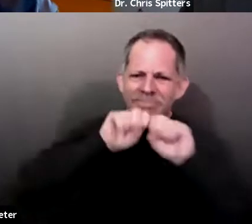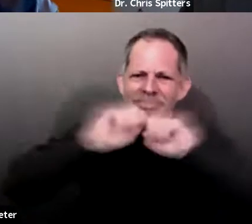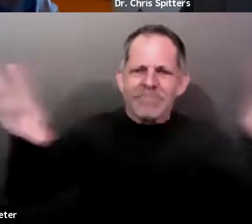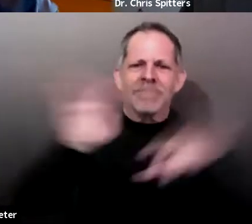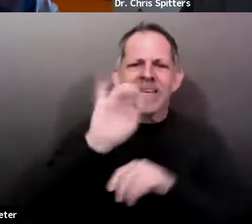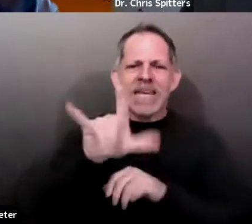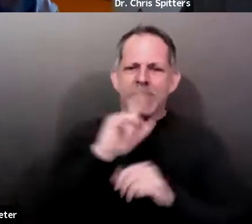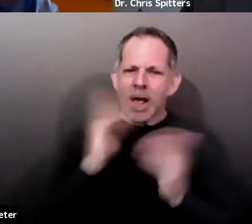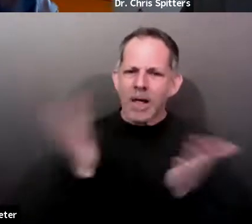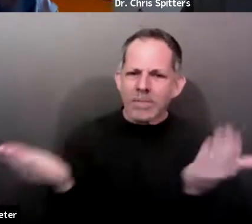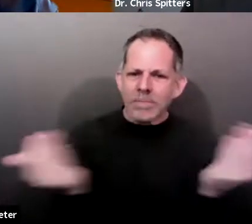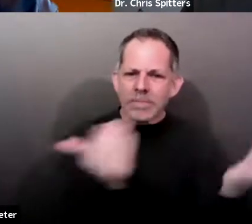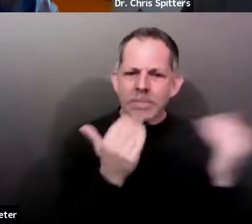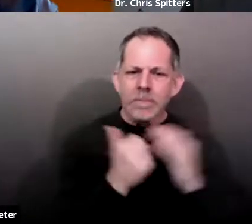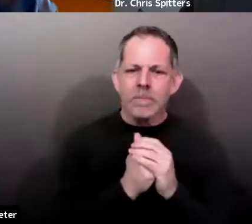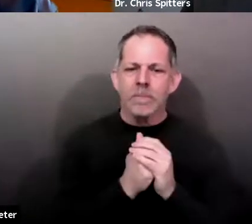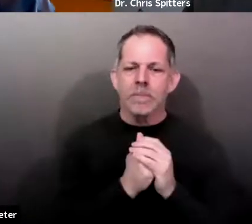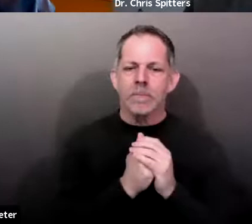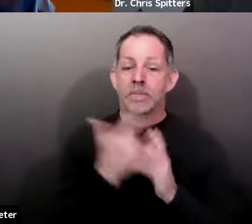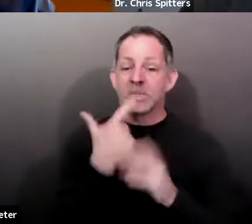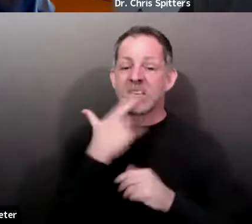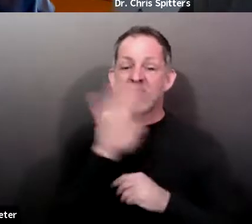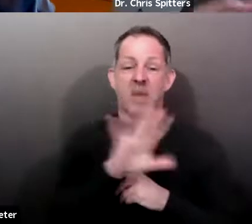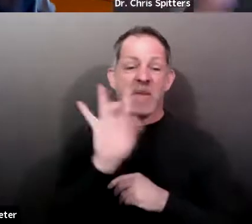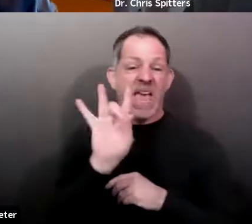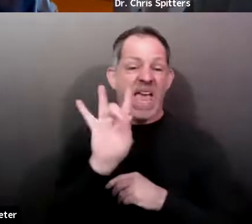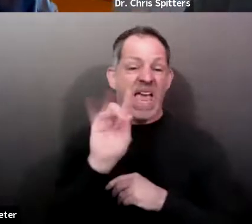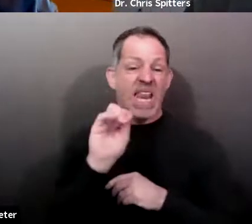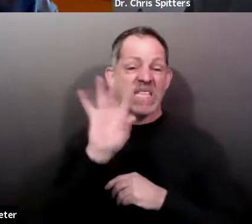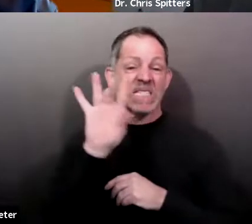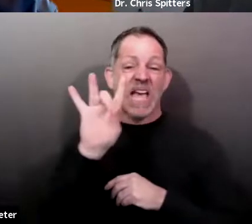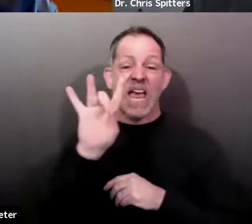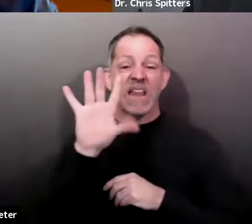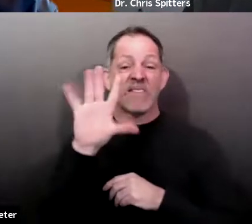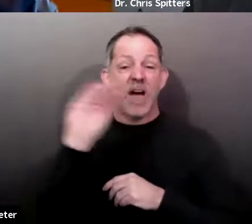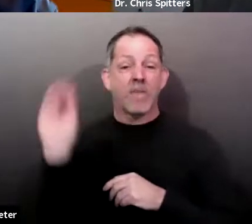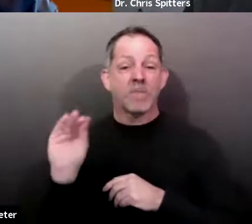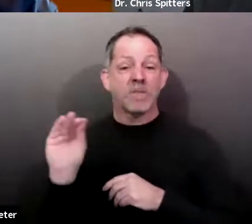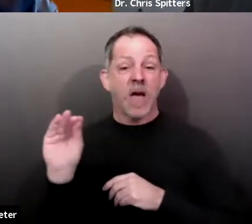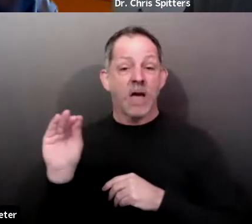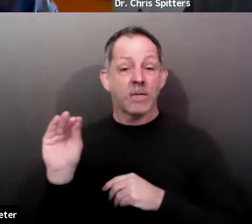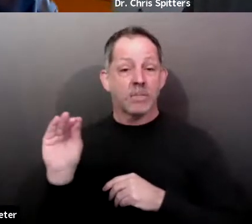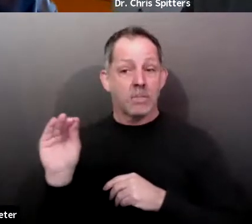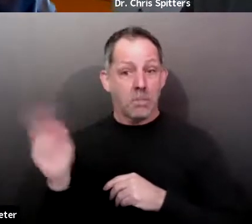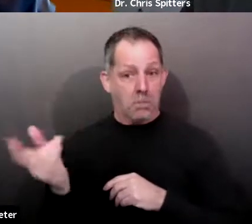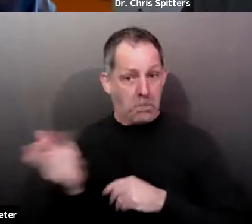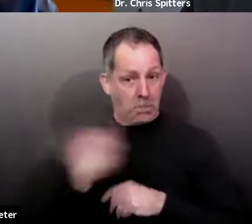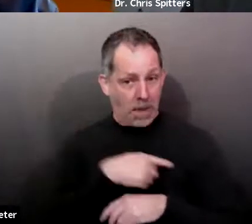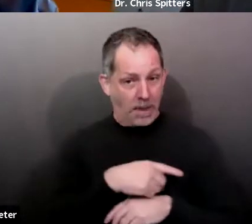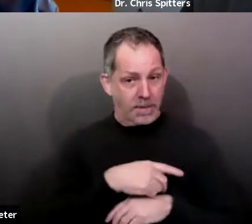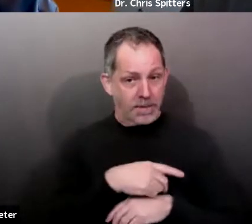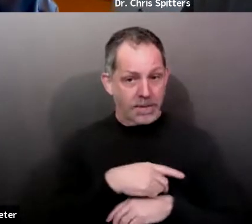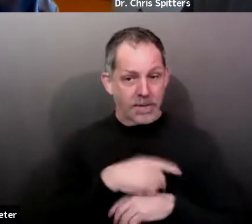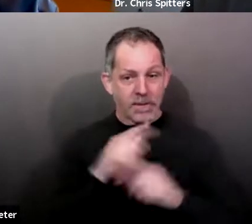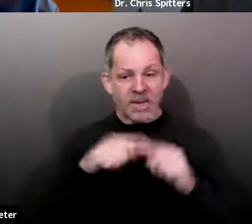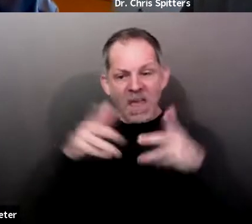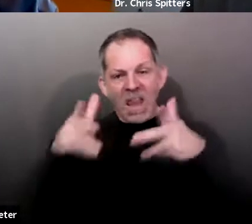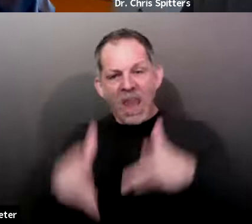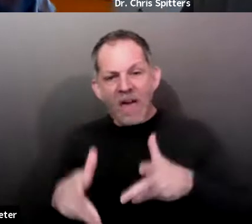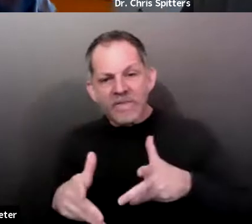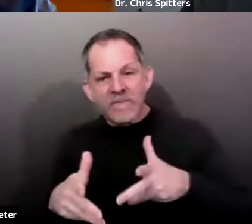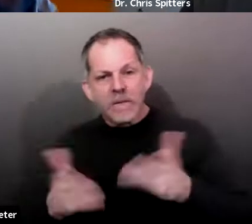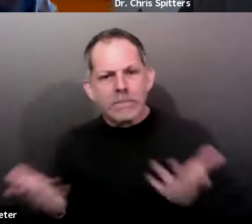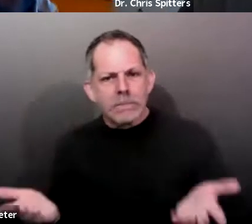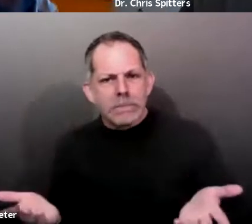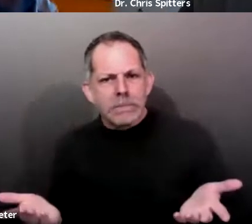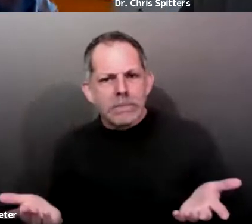85% of those back, but the, the, uh, you know, we've reached diminishing returns. As I said, we have a lot, had a lot of second doses